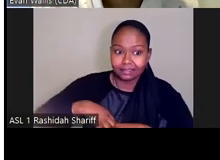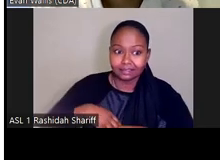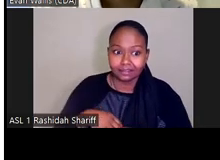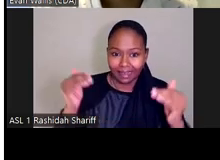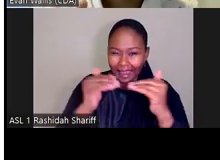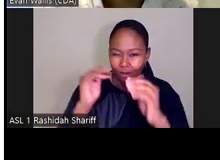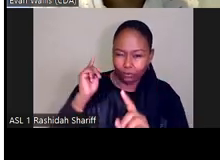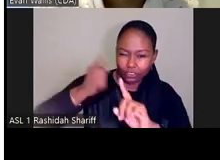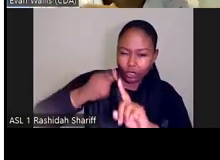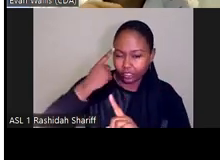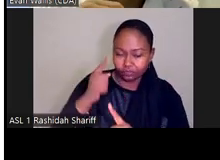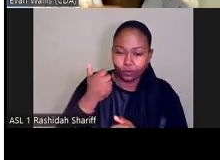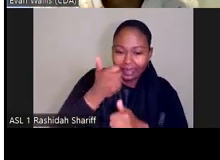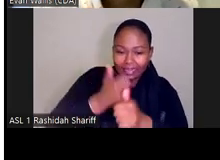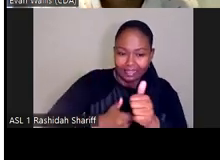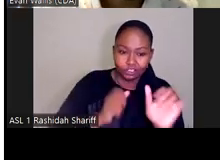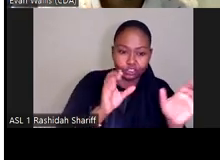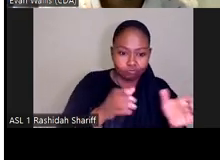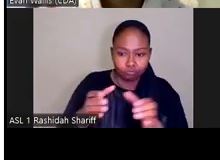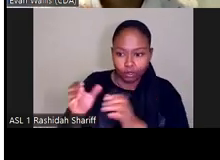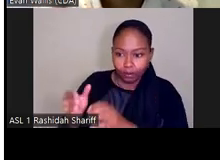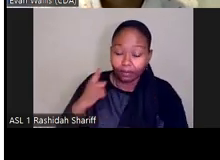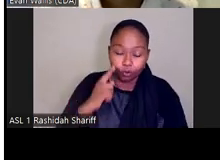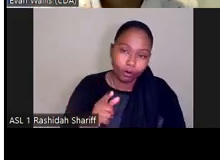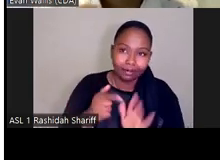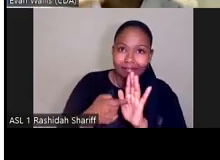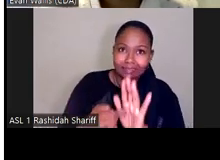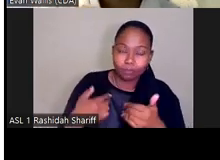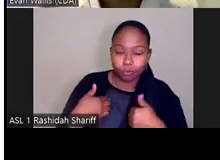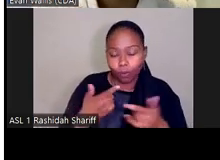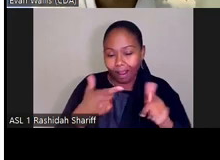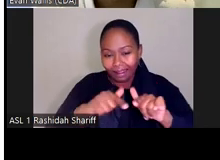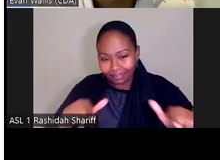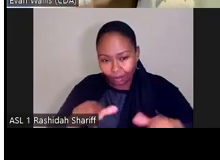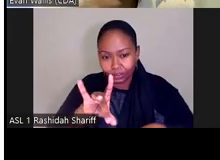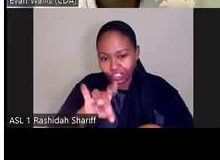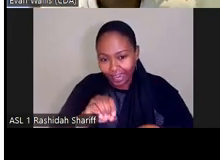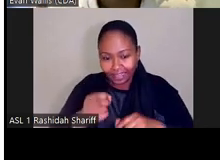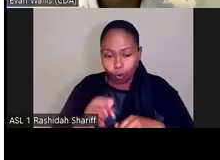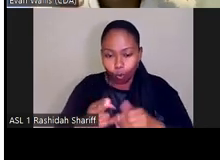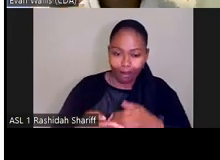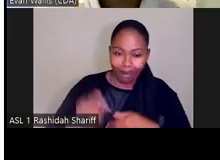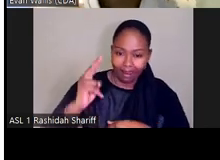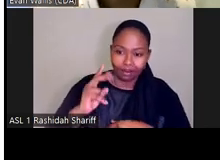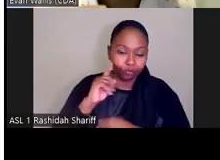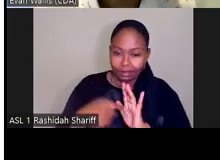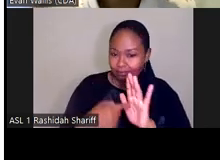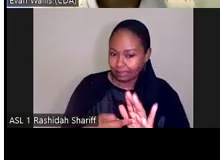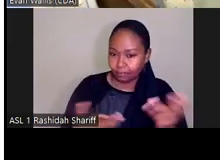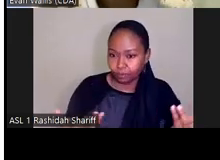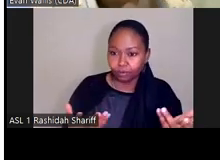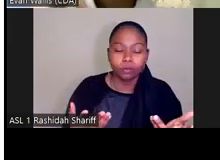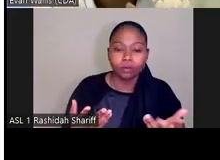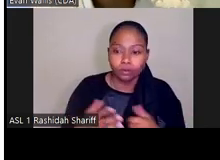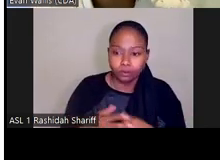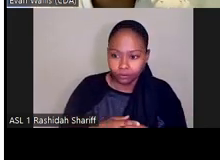each topic. So we can say things like, oh, we want a language equity index of 80 or higher. 80 is just an example. Actual target setting